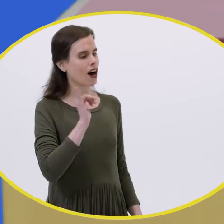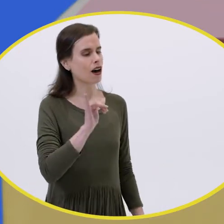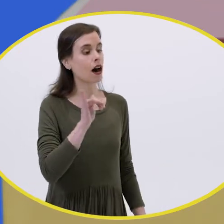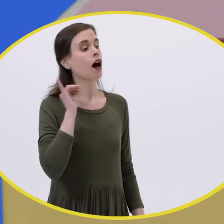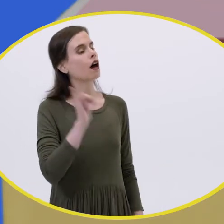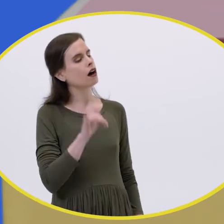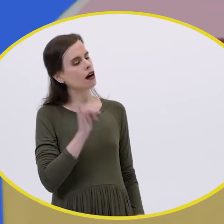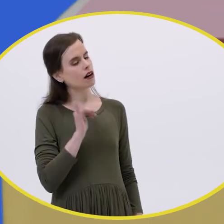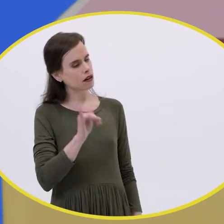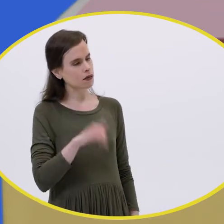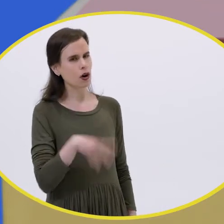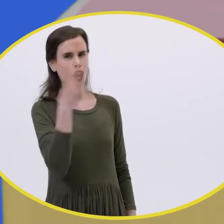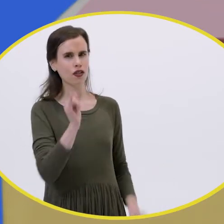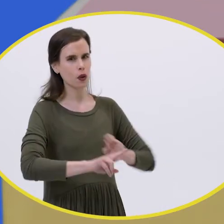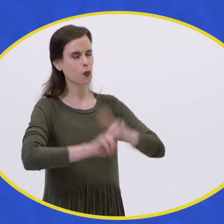Here I am